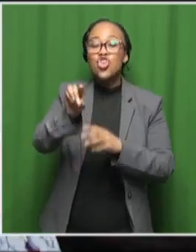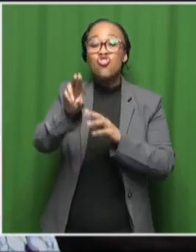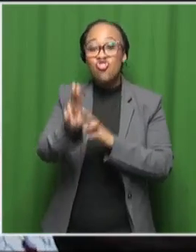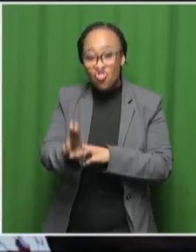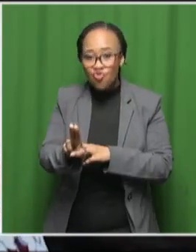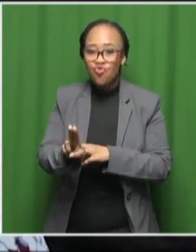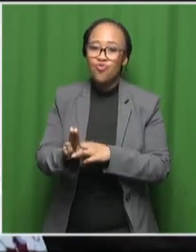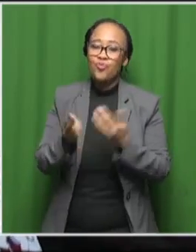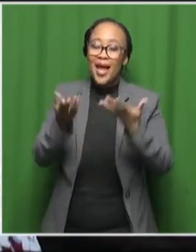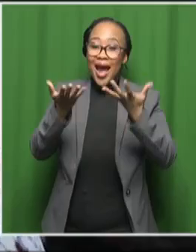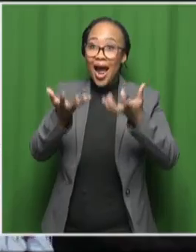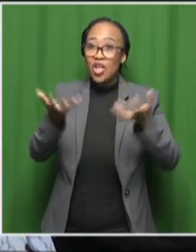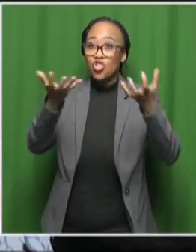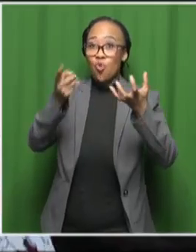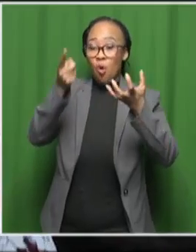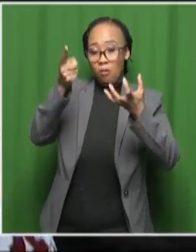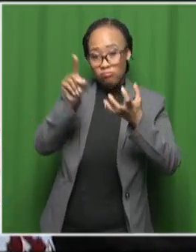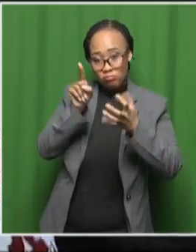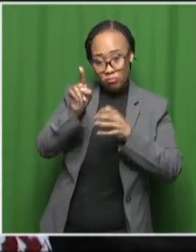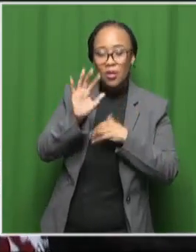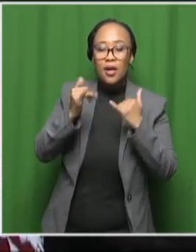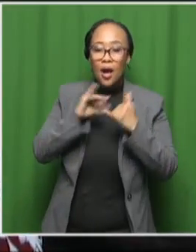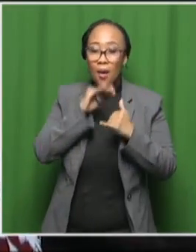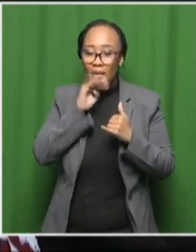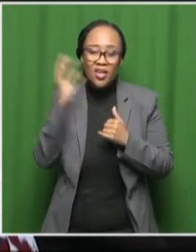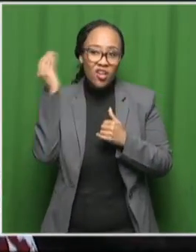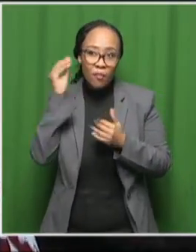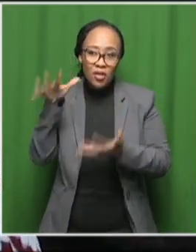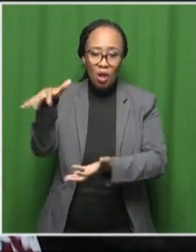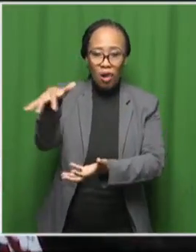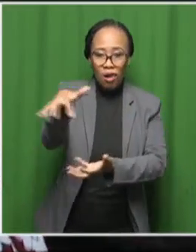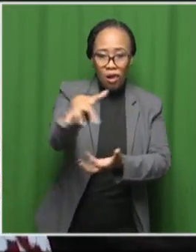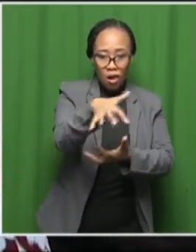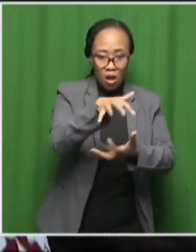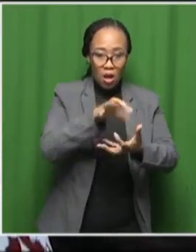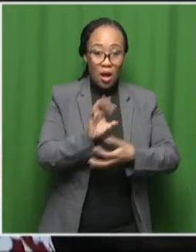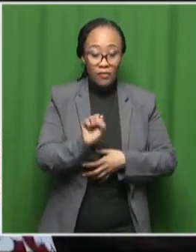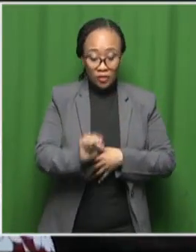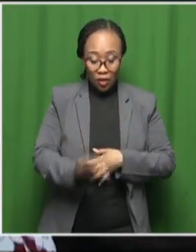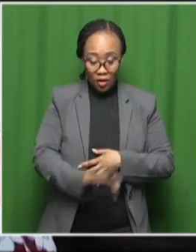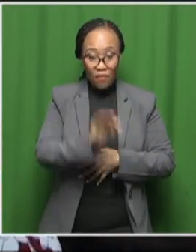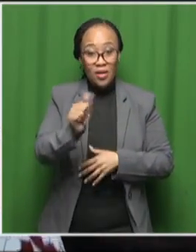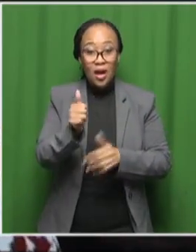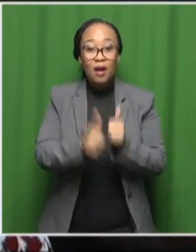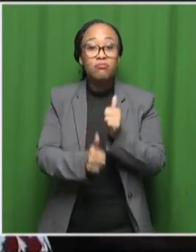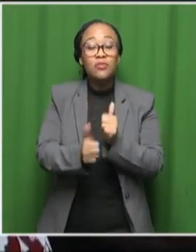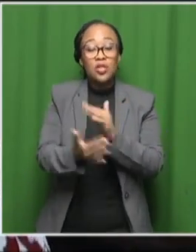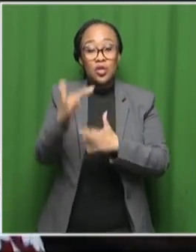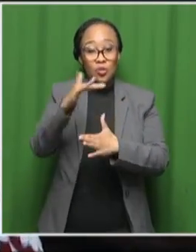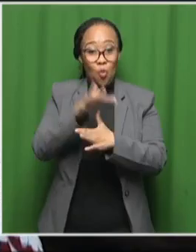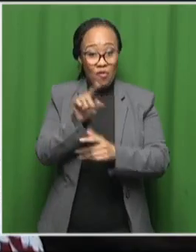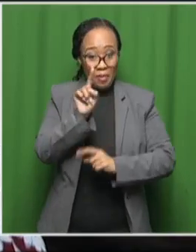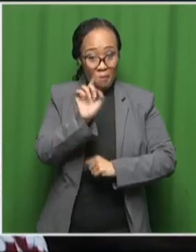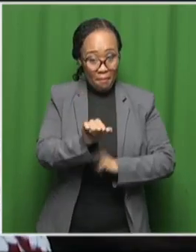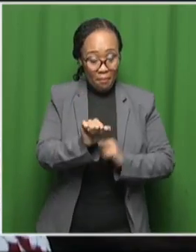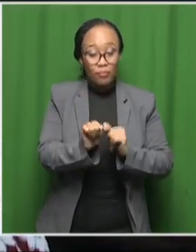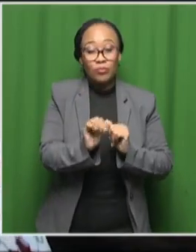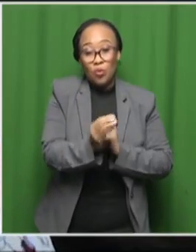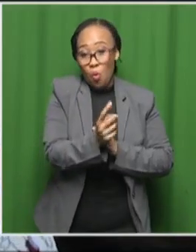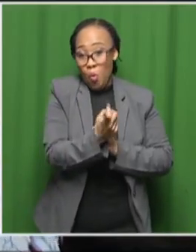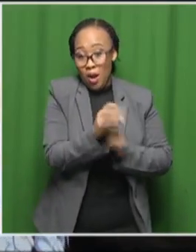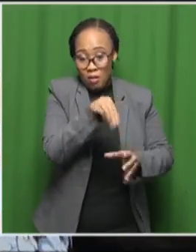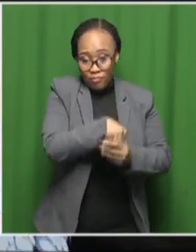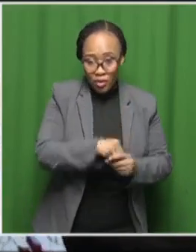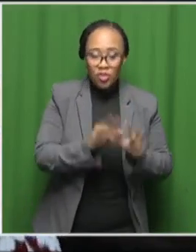number of resources from different parts of the world South Africa being one of them so some of the activities that teachers have done with their children in